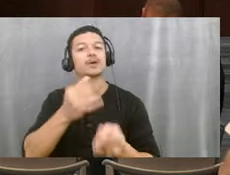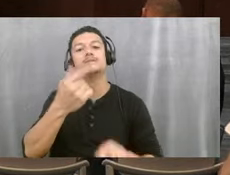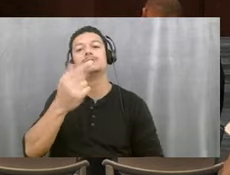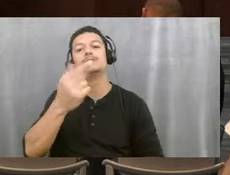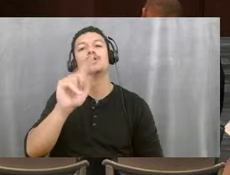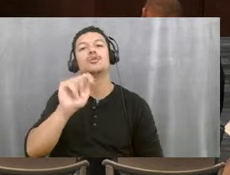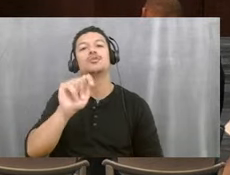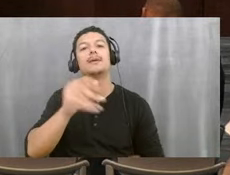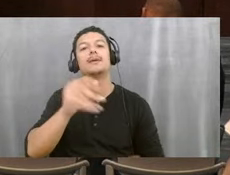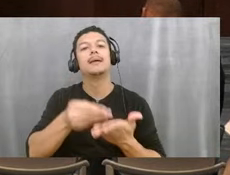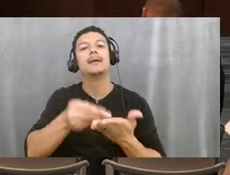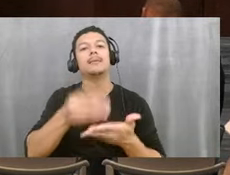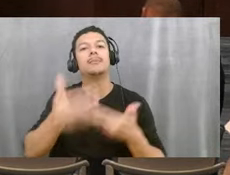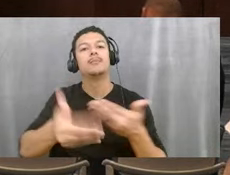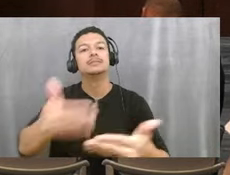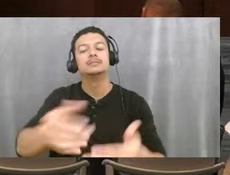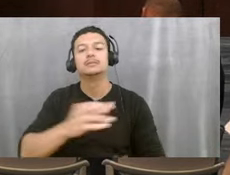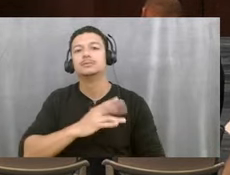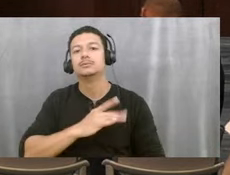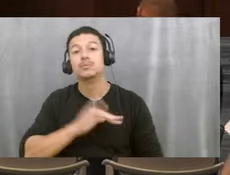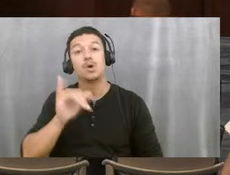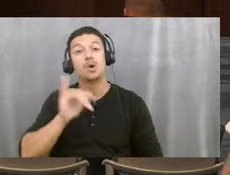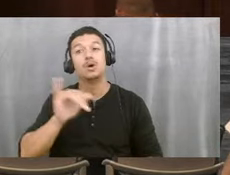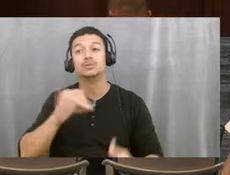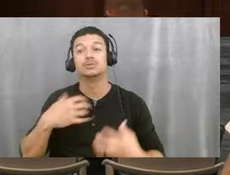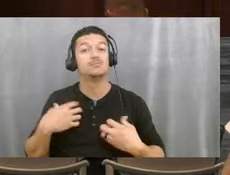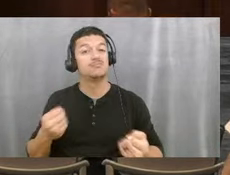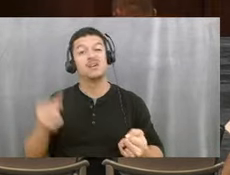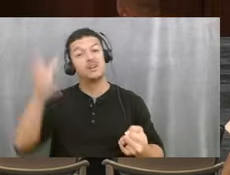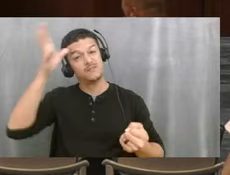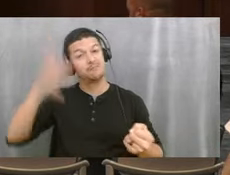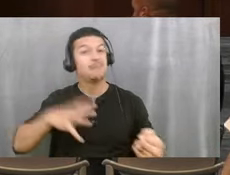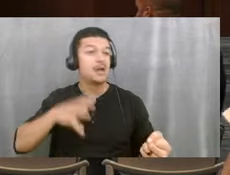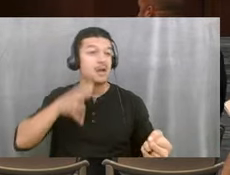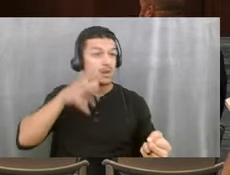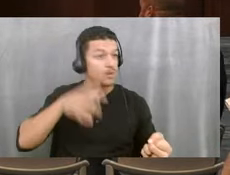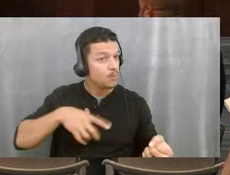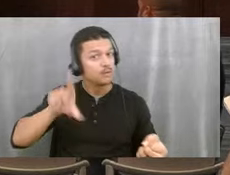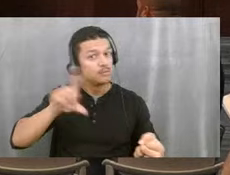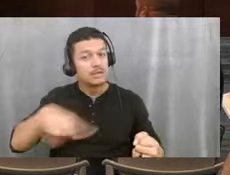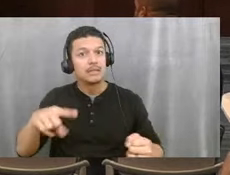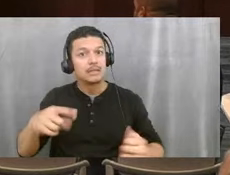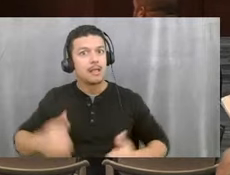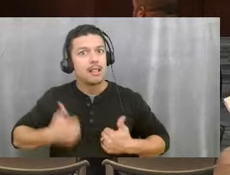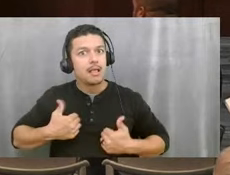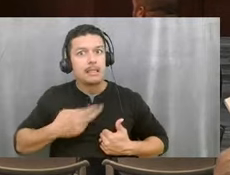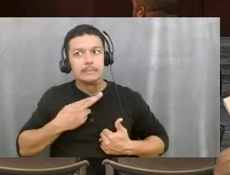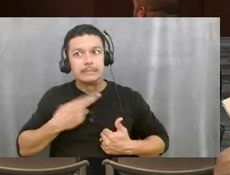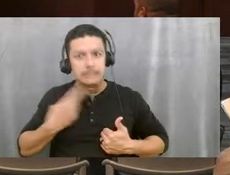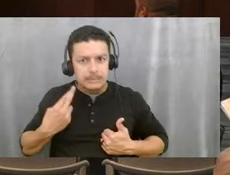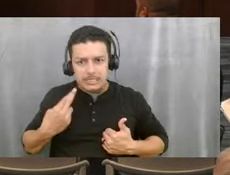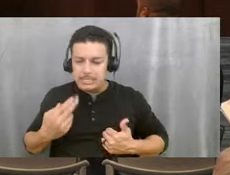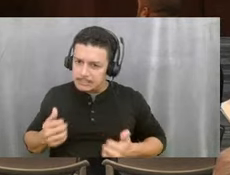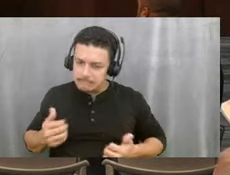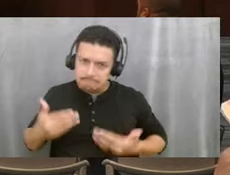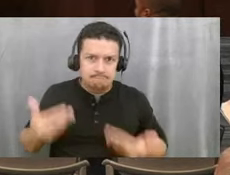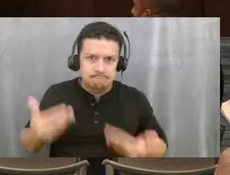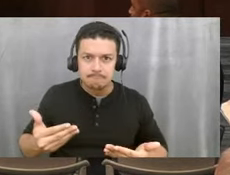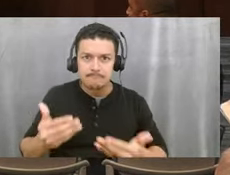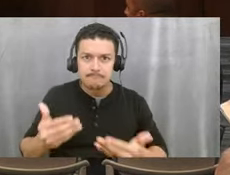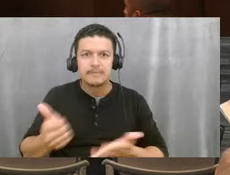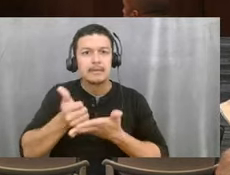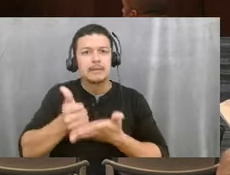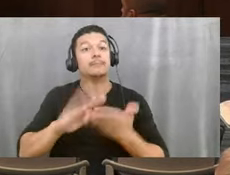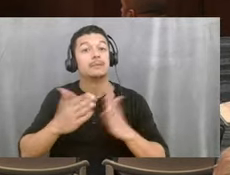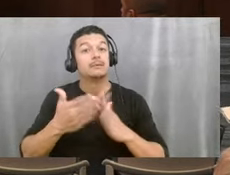brave men and women for putting their lives at risk to make this a cleaner and safer community. And so I